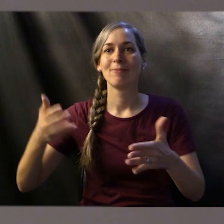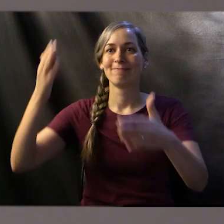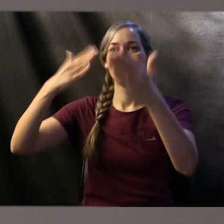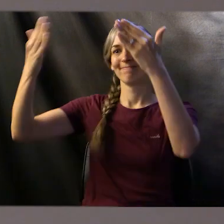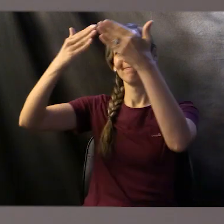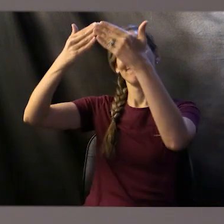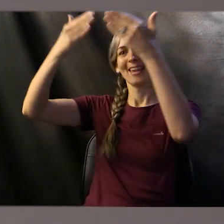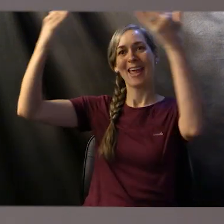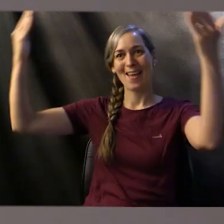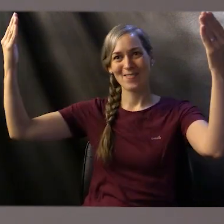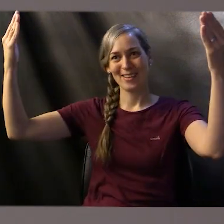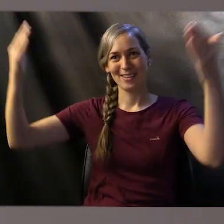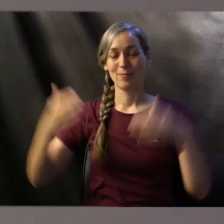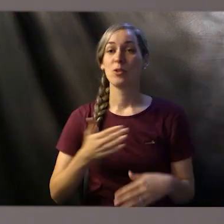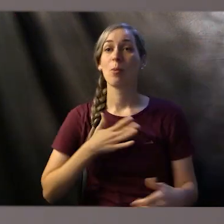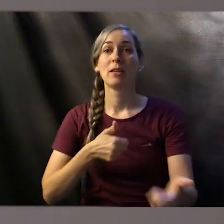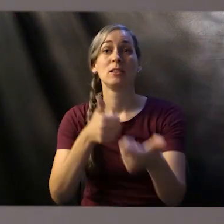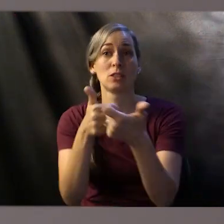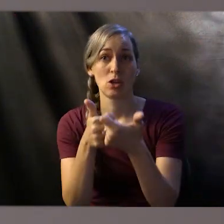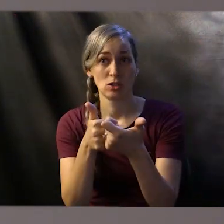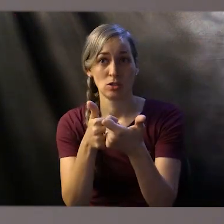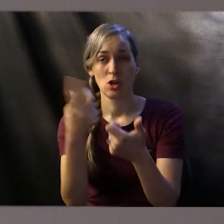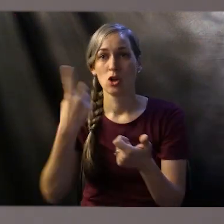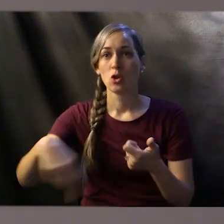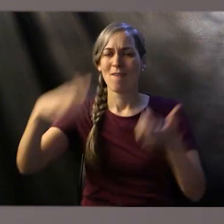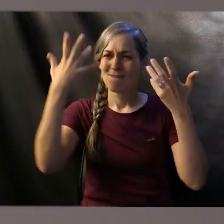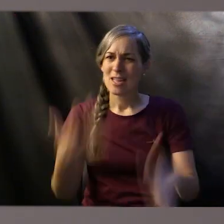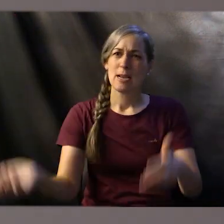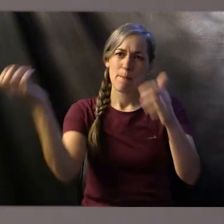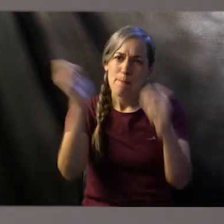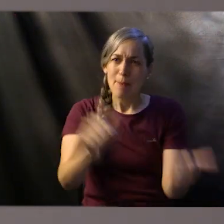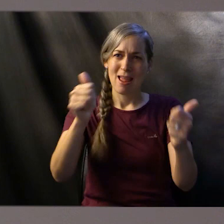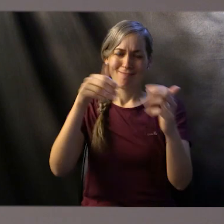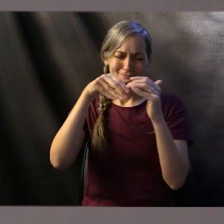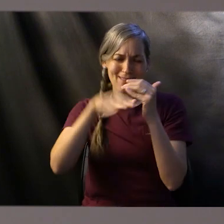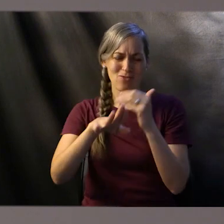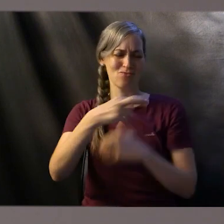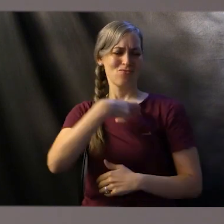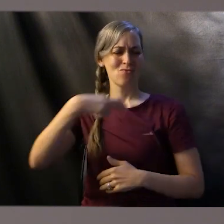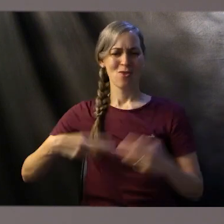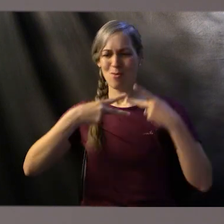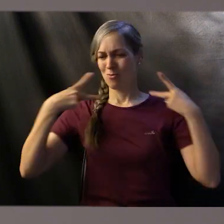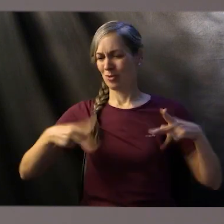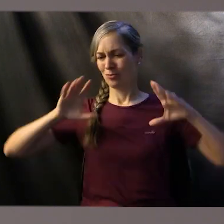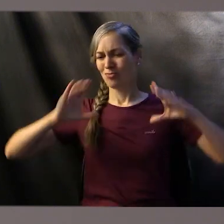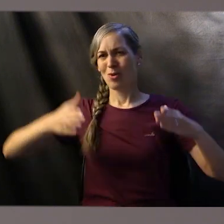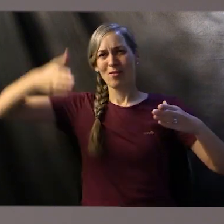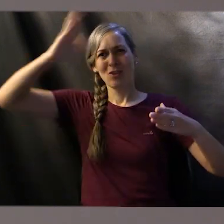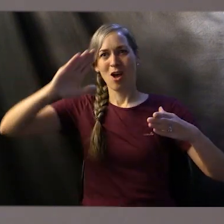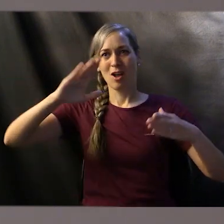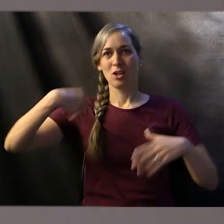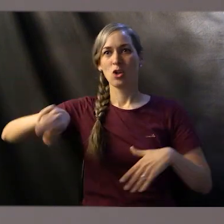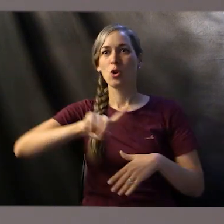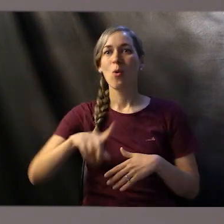is this. Since you have been baptized into the new royal priesthood of God and are given a